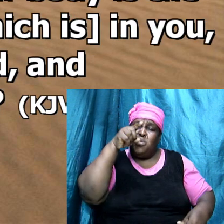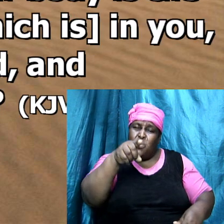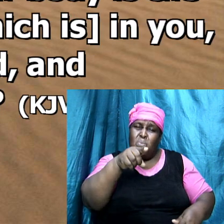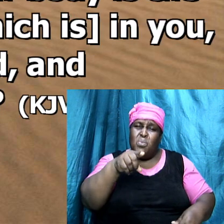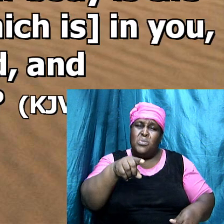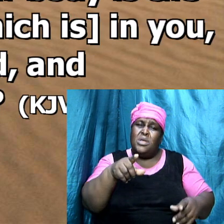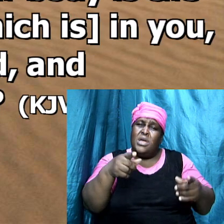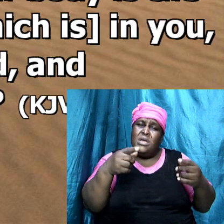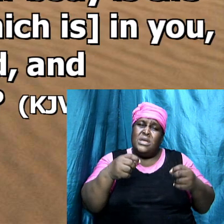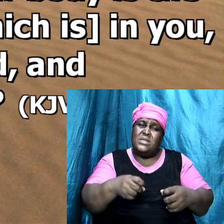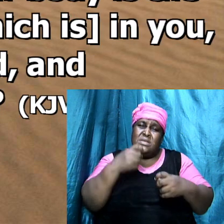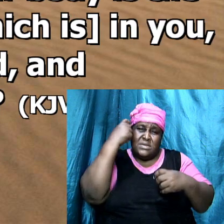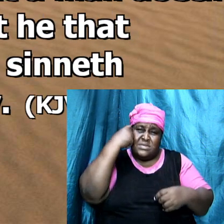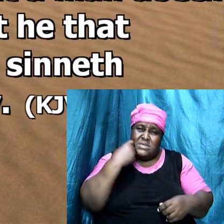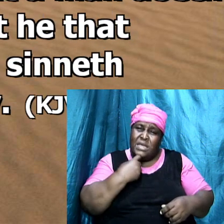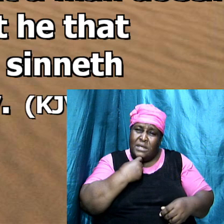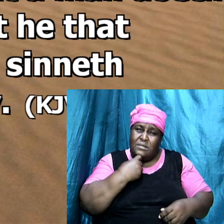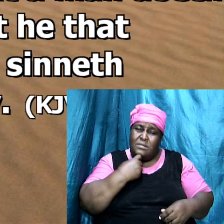fornication,